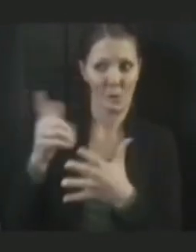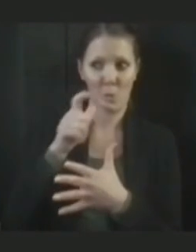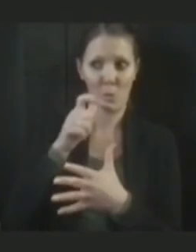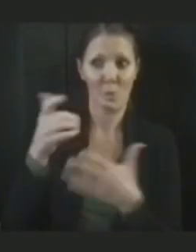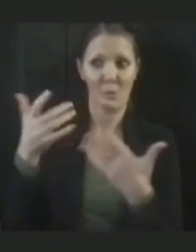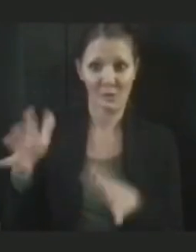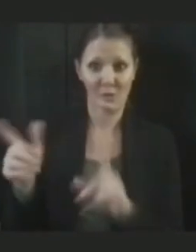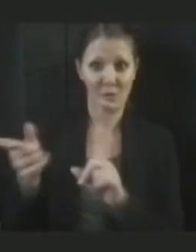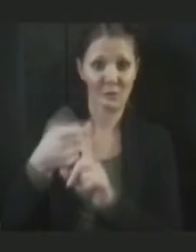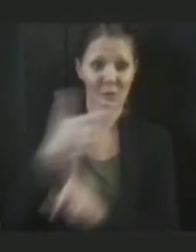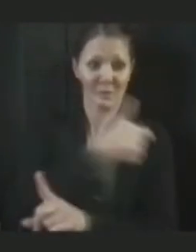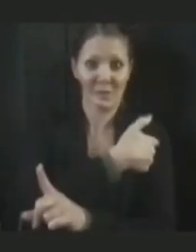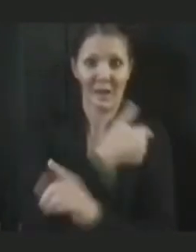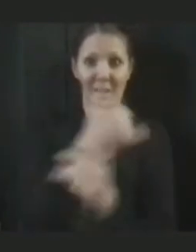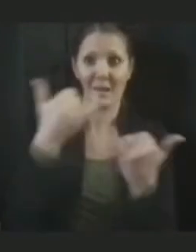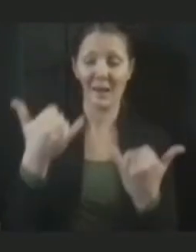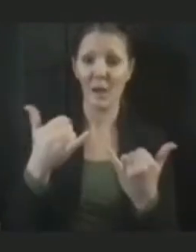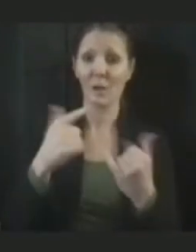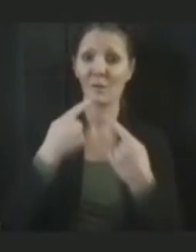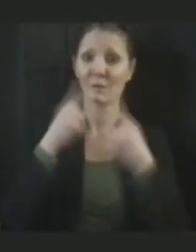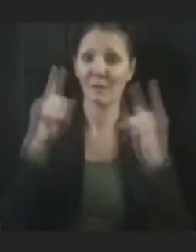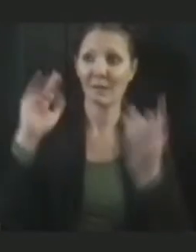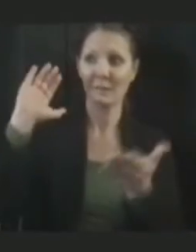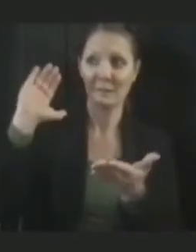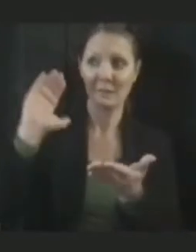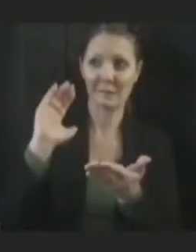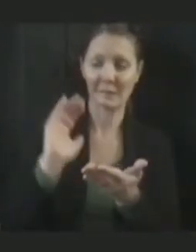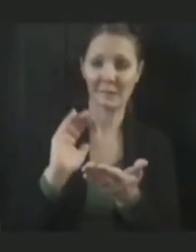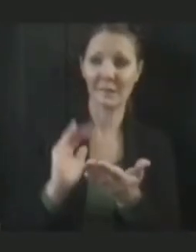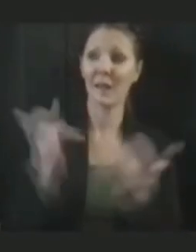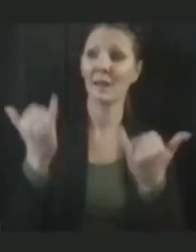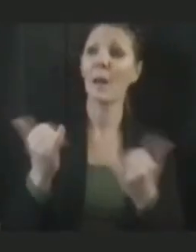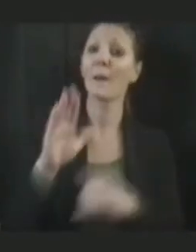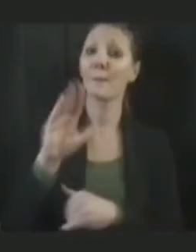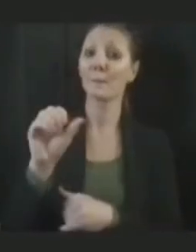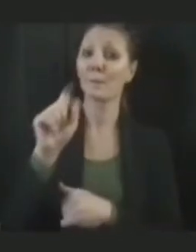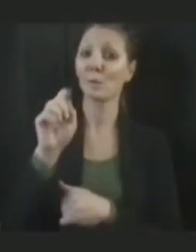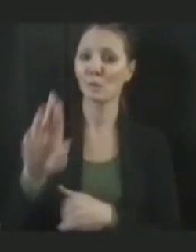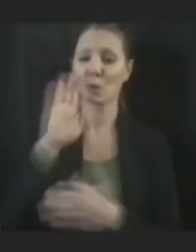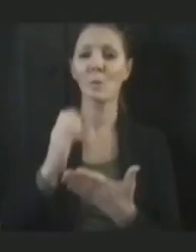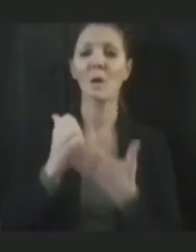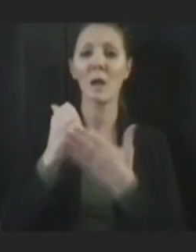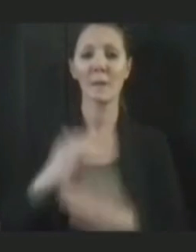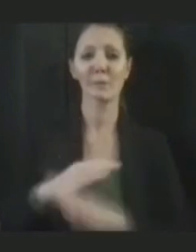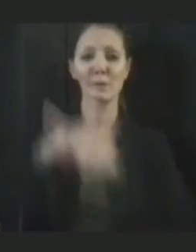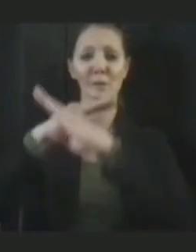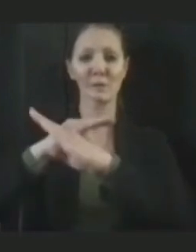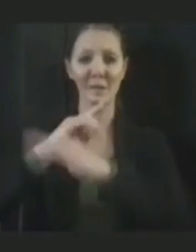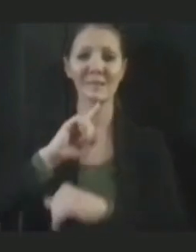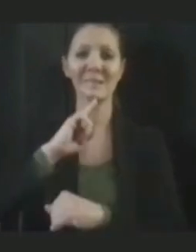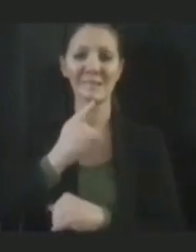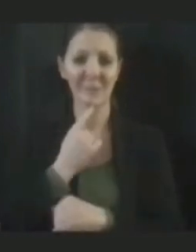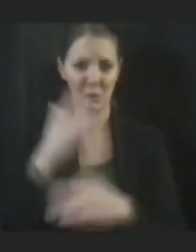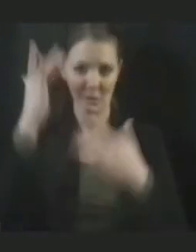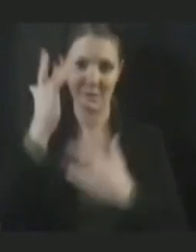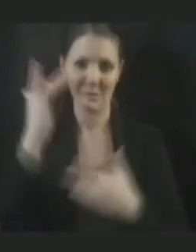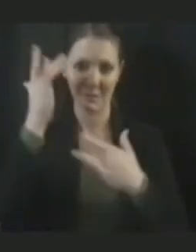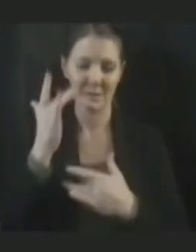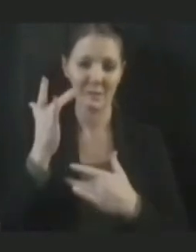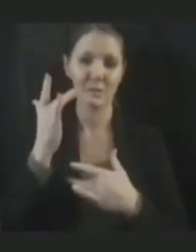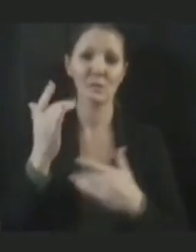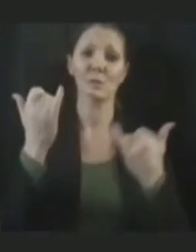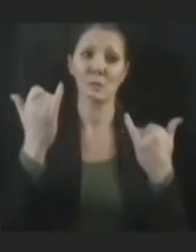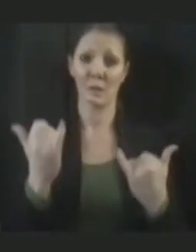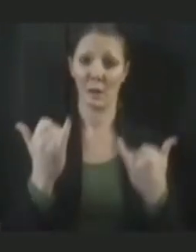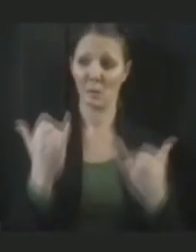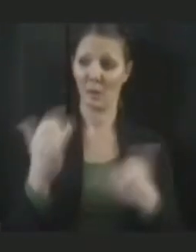it does prevent serious illness. So the hospitals have, through the association, have